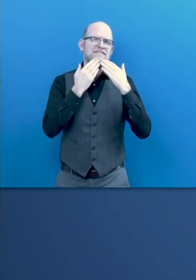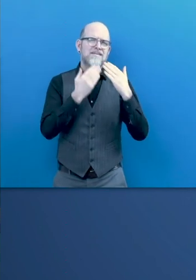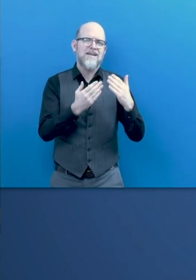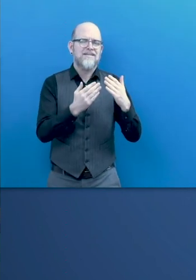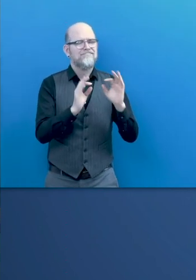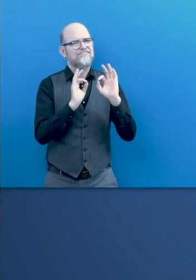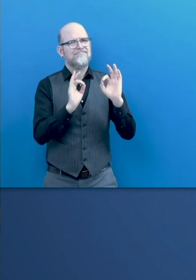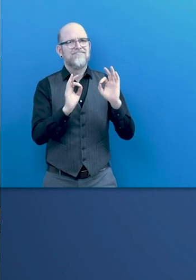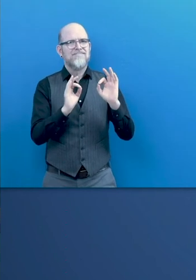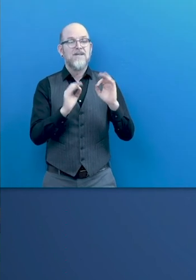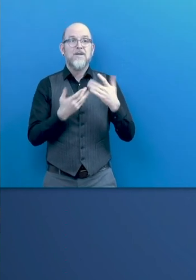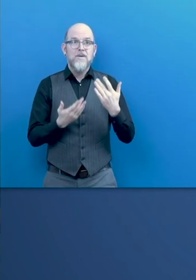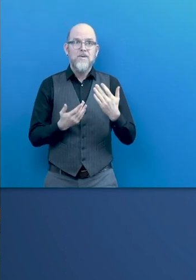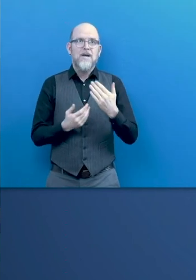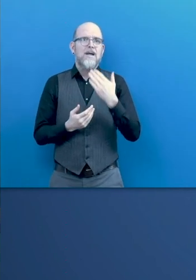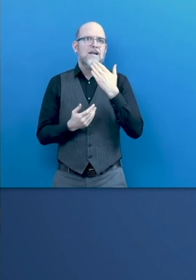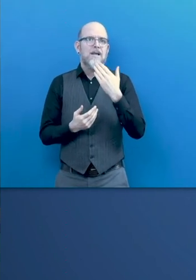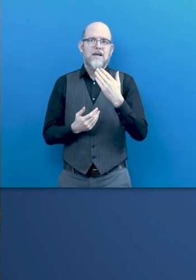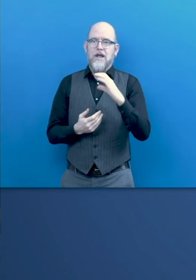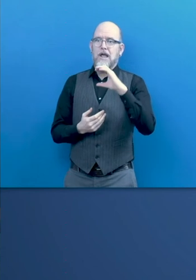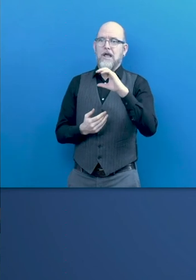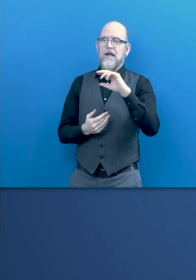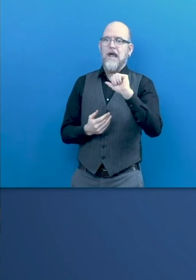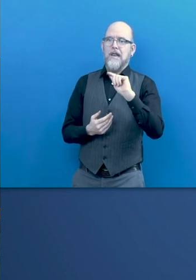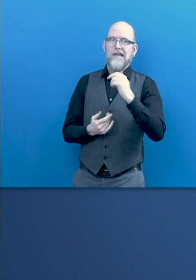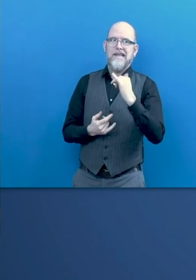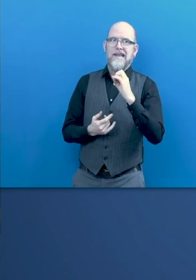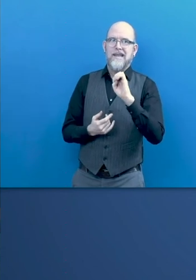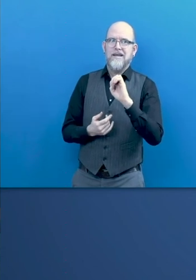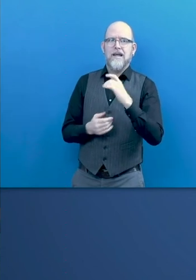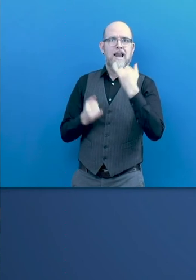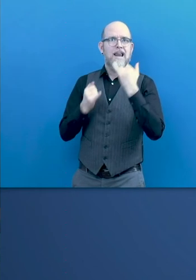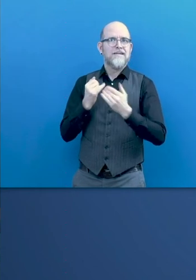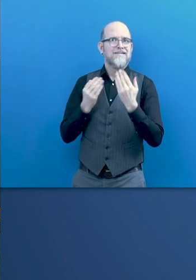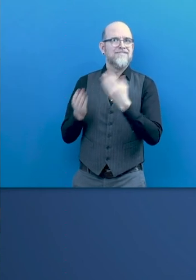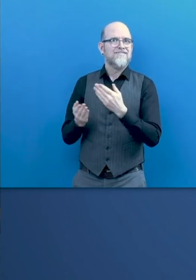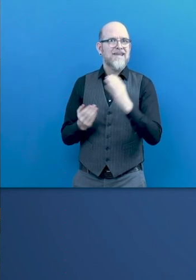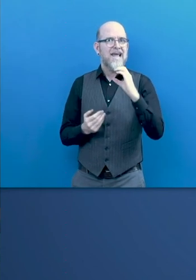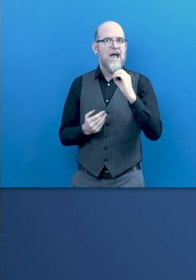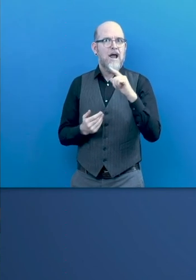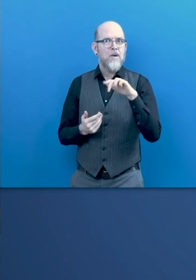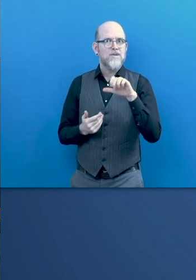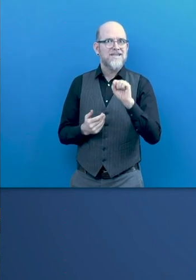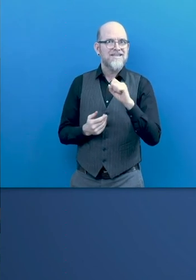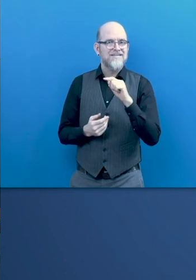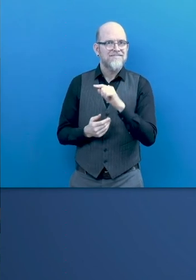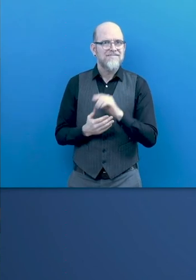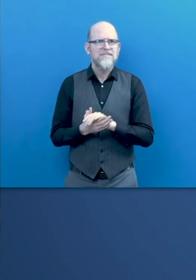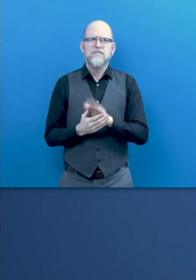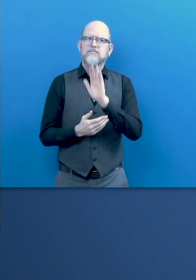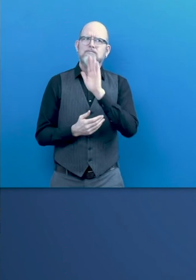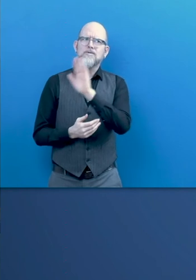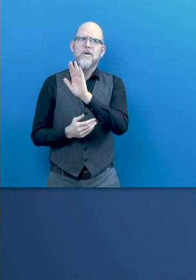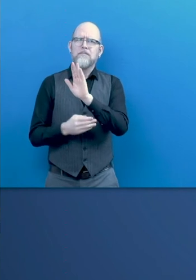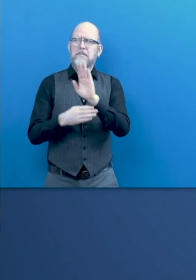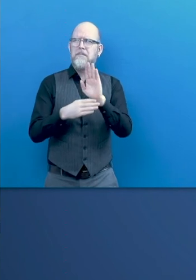from the business community perspective. What is the role that companies in the digital sector